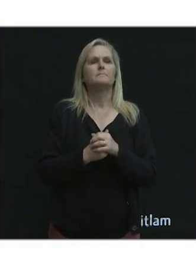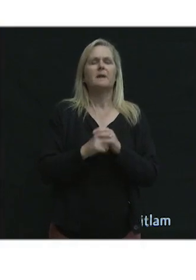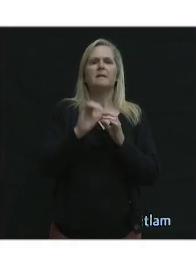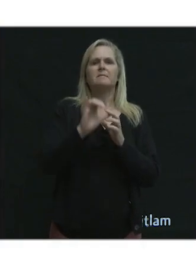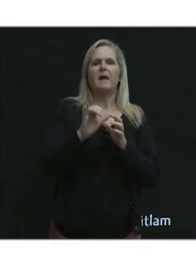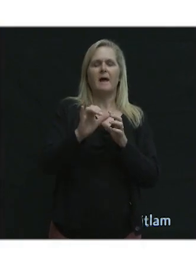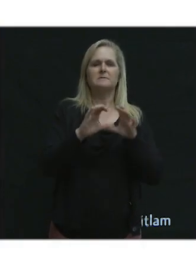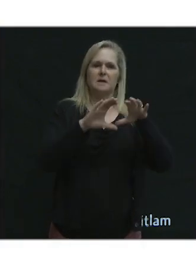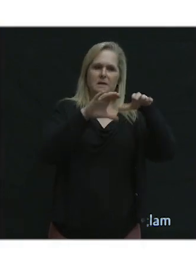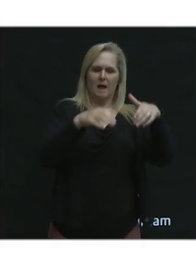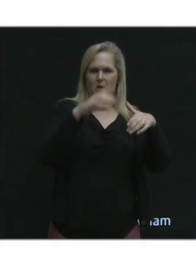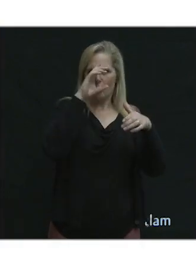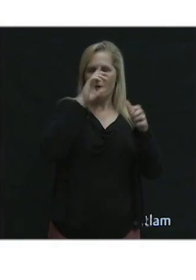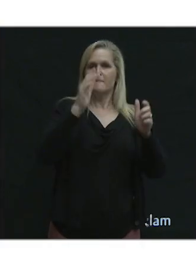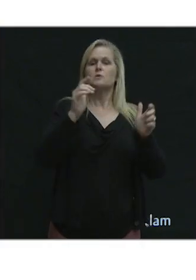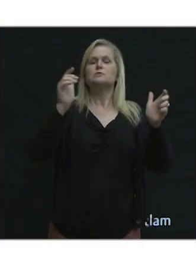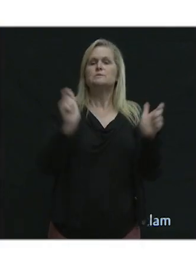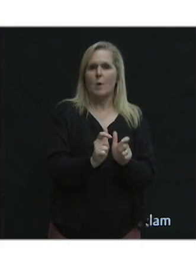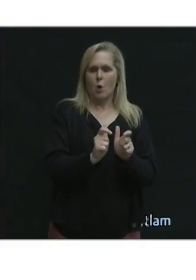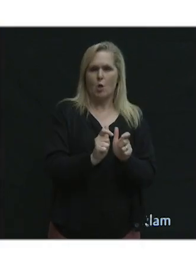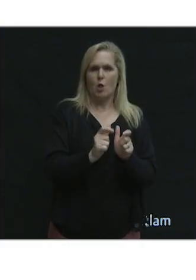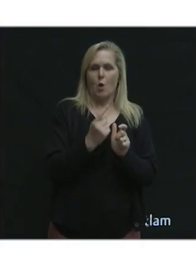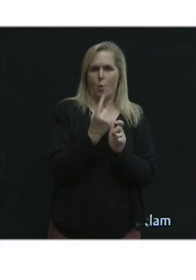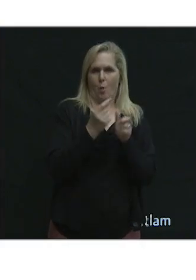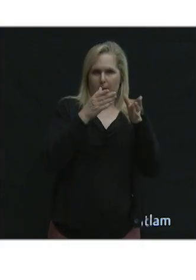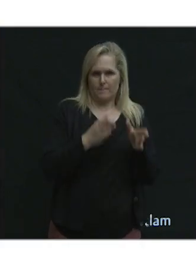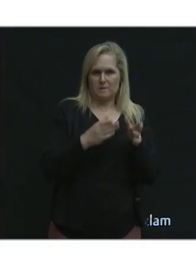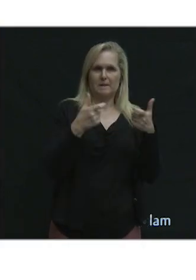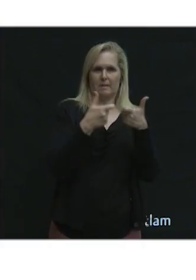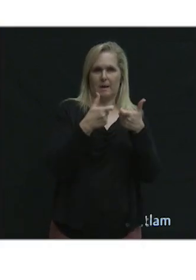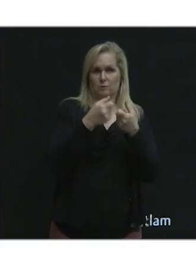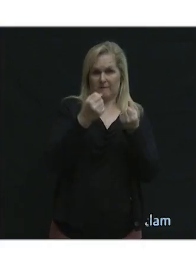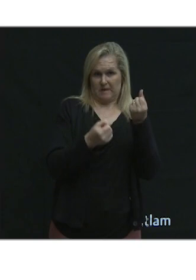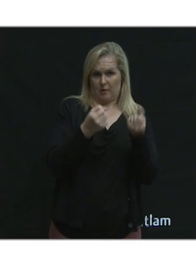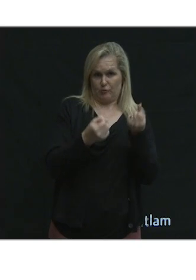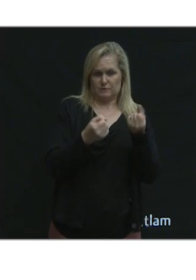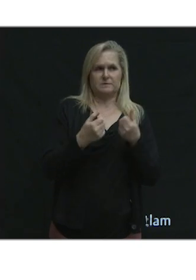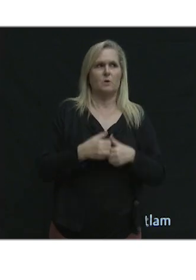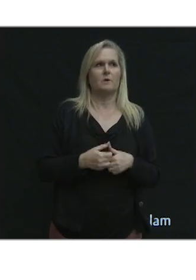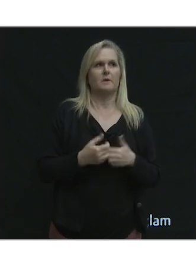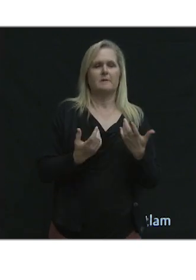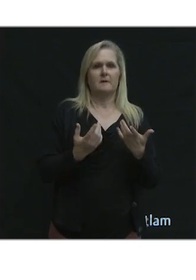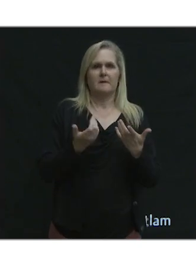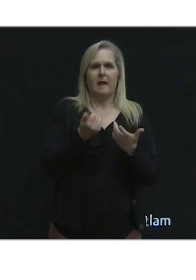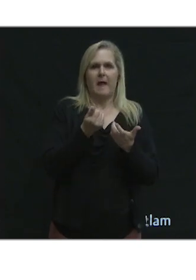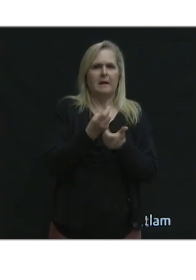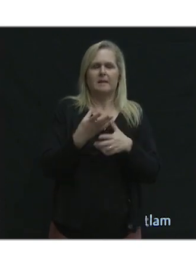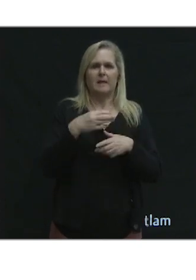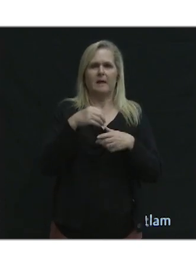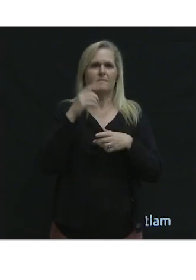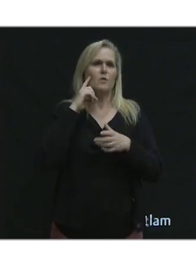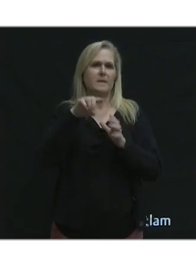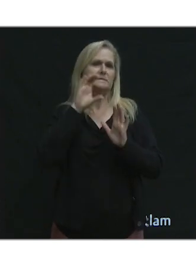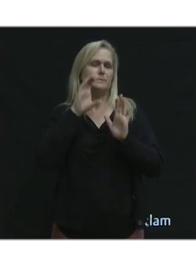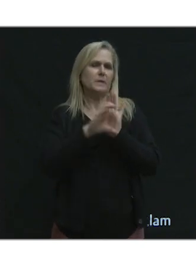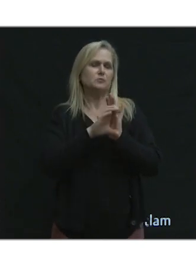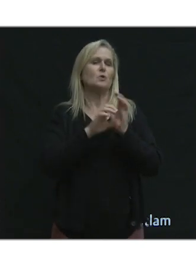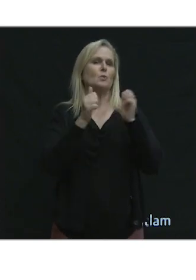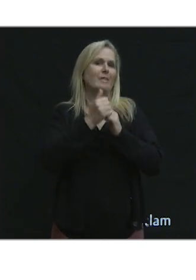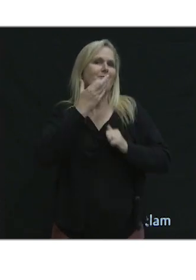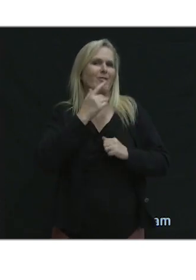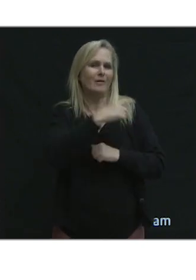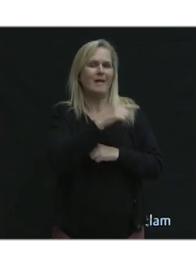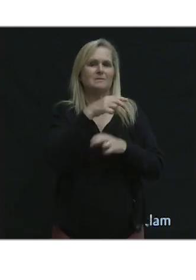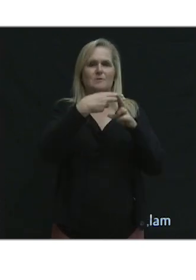It's a category of small, one-person electric vehicles. So anything in color on this image is a micromobility